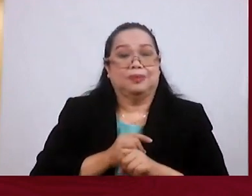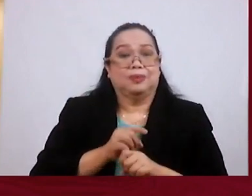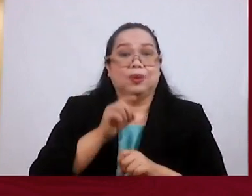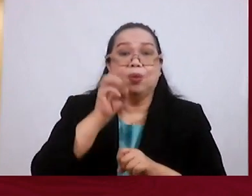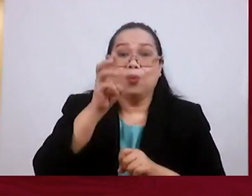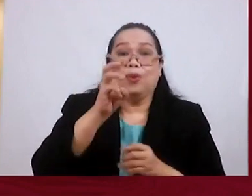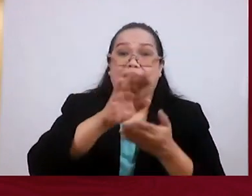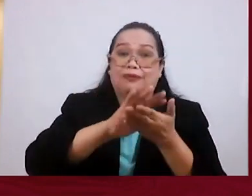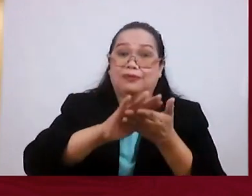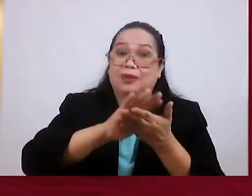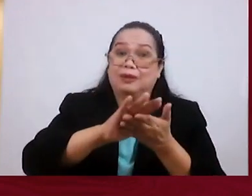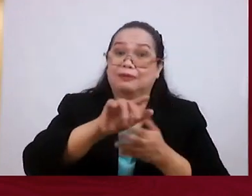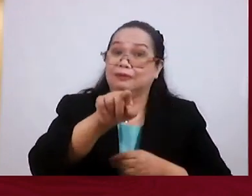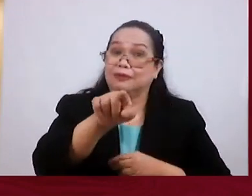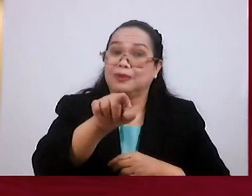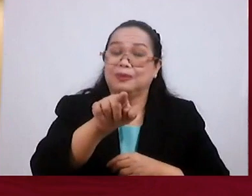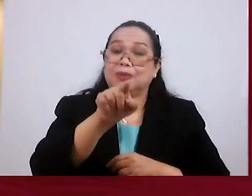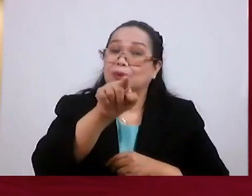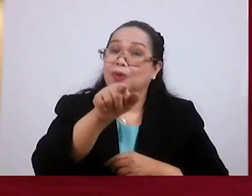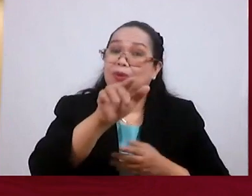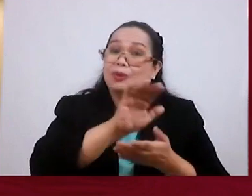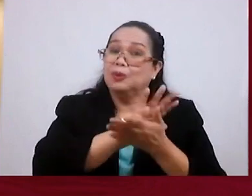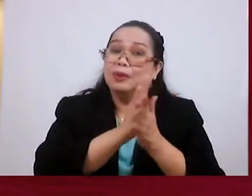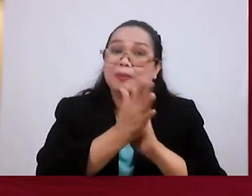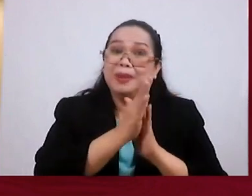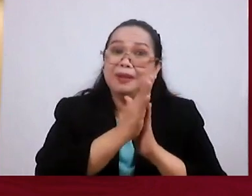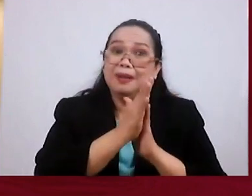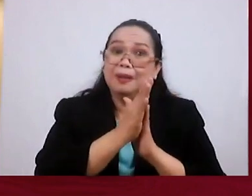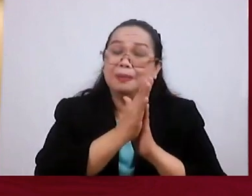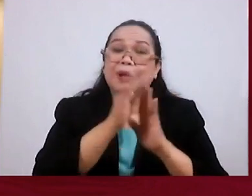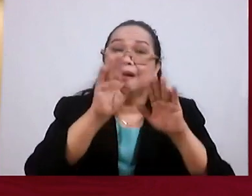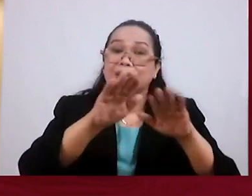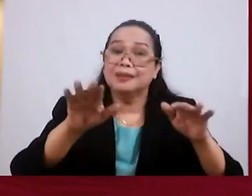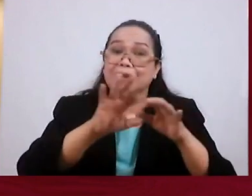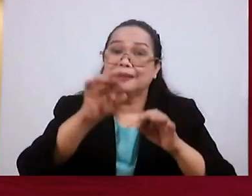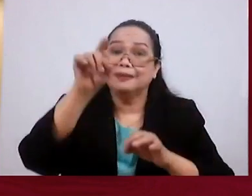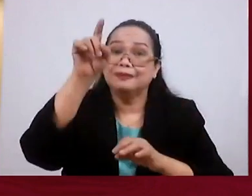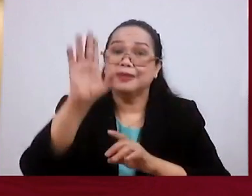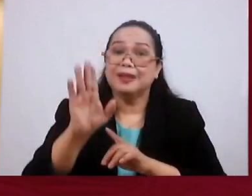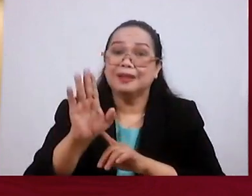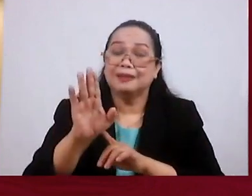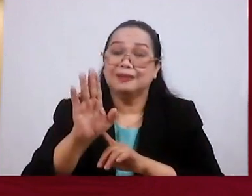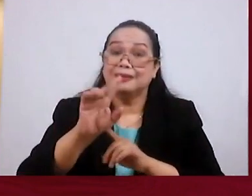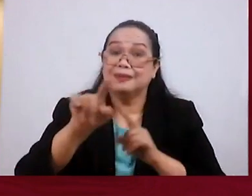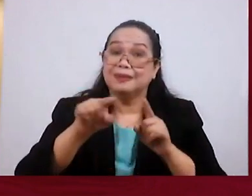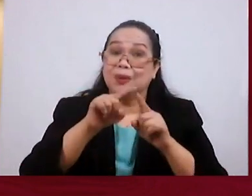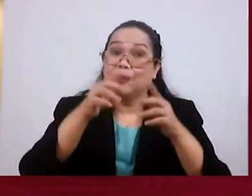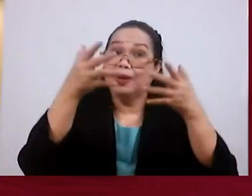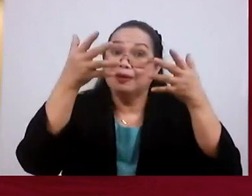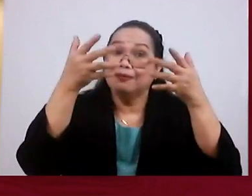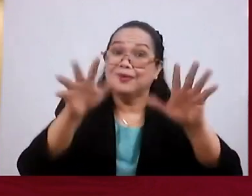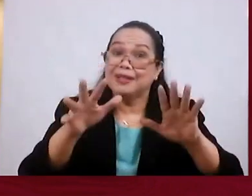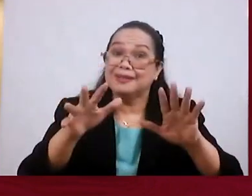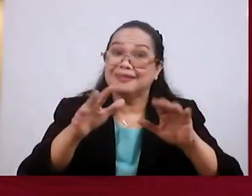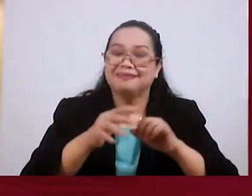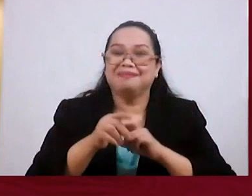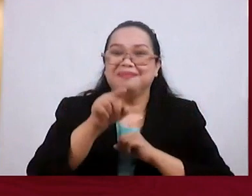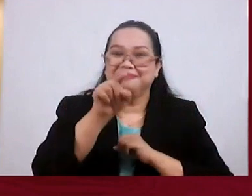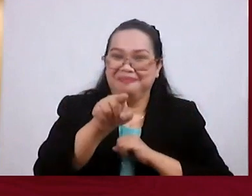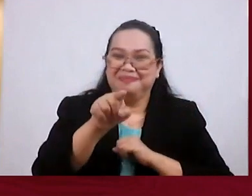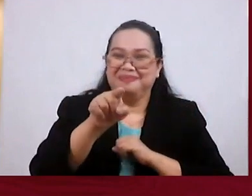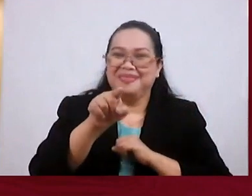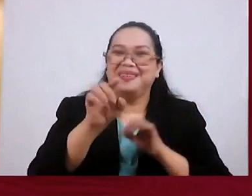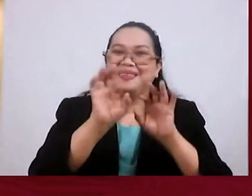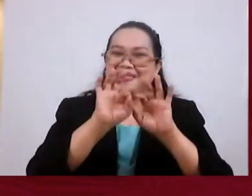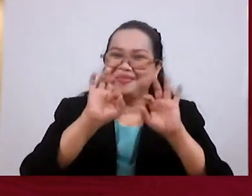forgive You And you Will become A child Of God God when That is Done You're A child